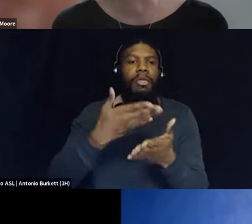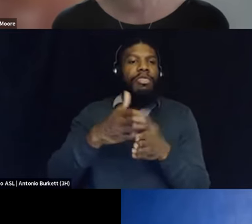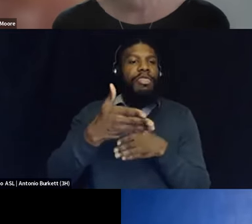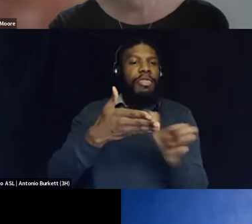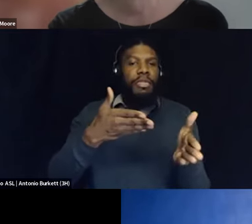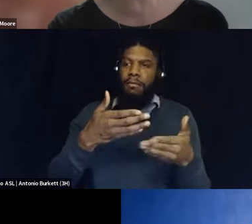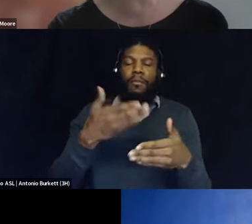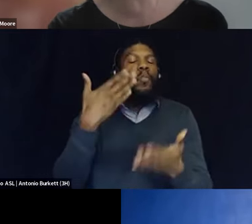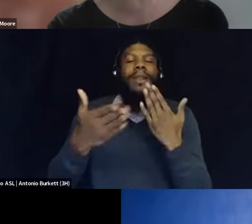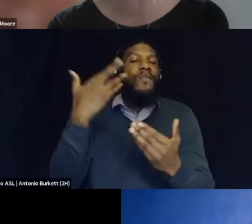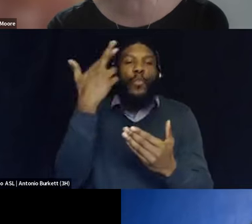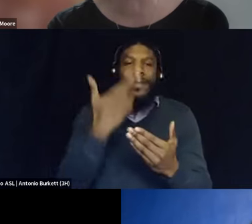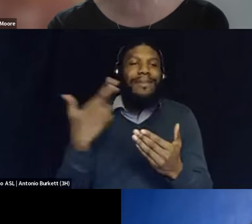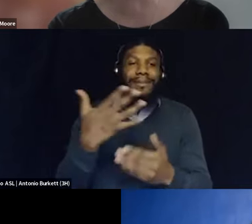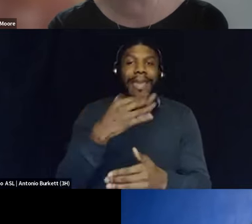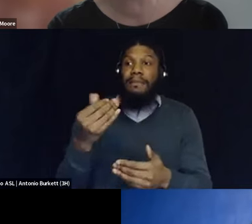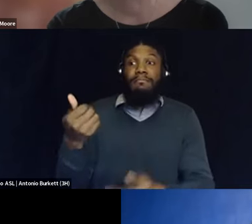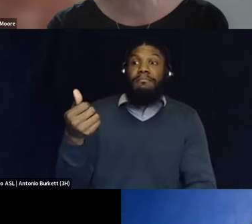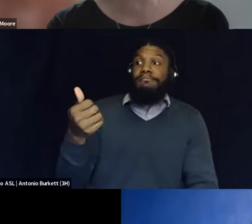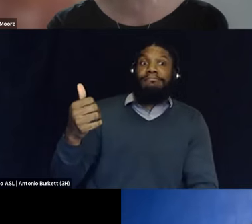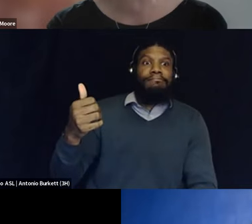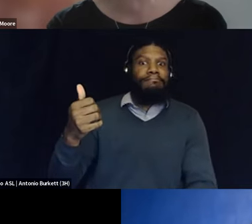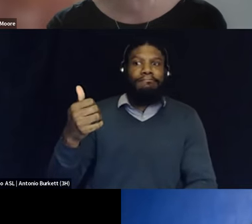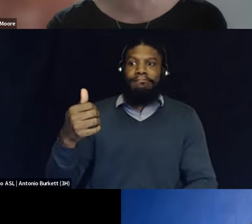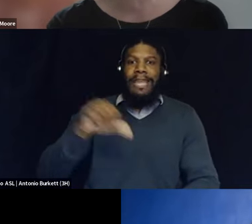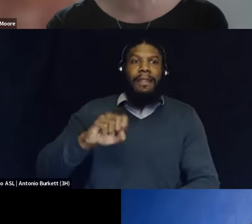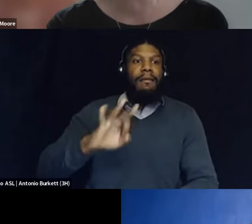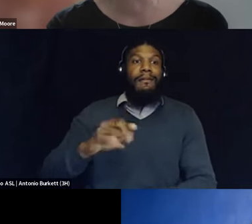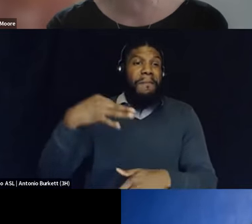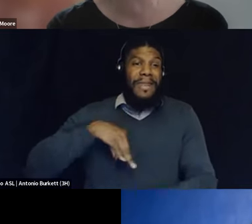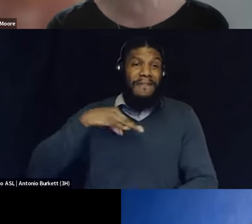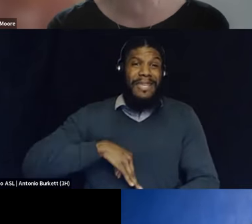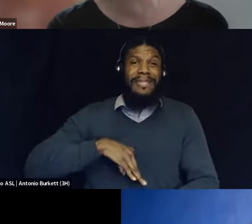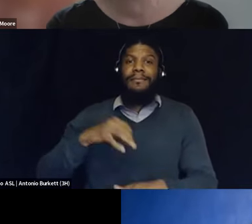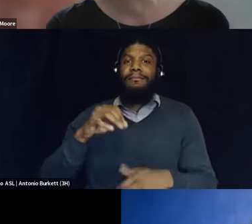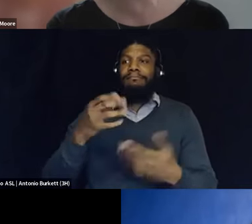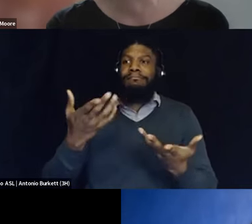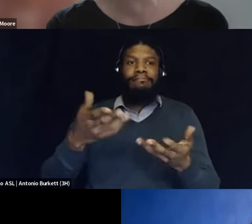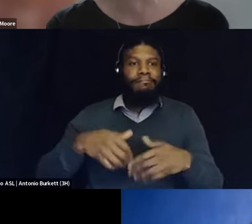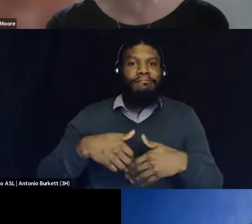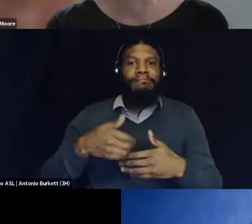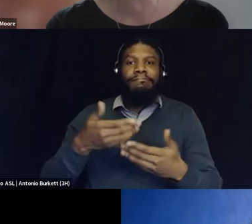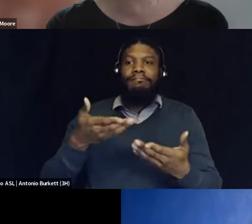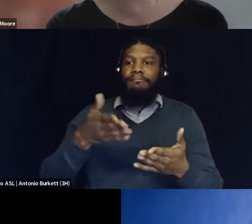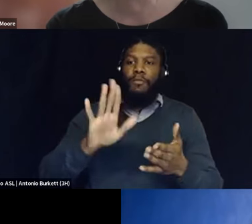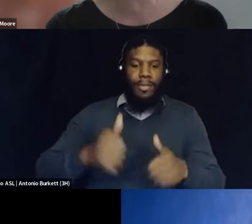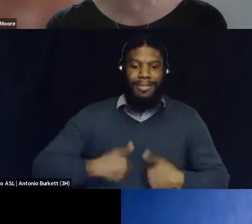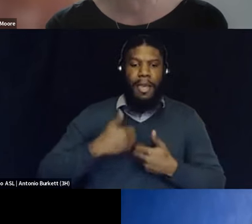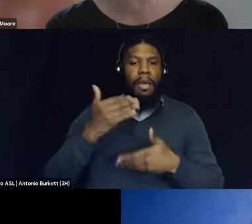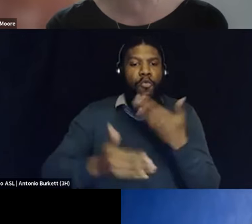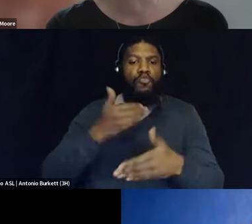reason. And the denial of benefits and the denial of being able to just live one's life